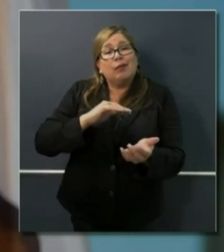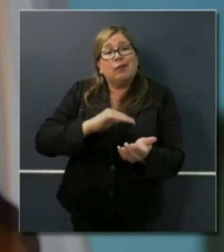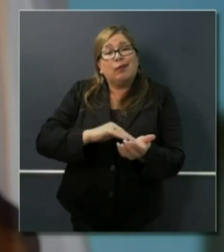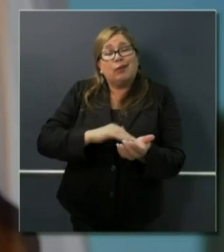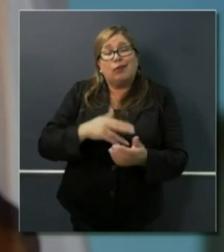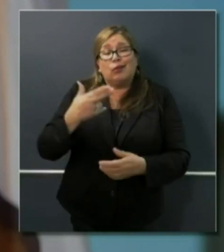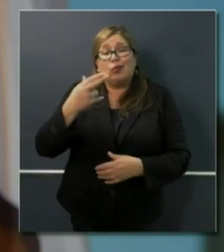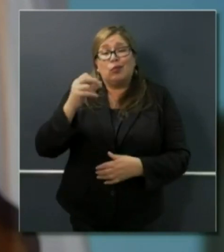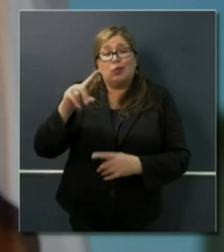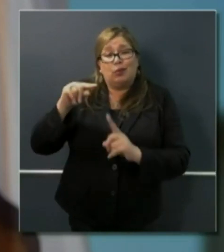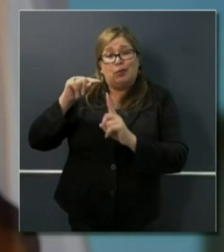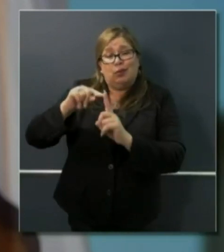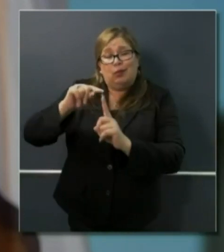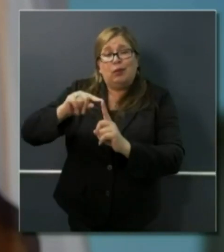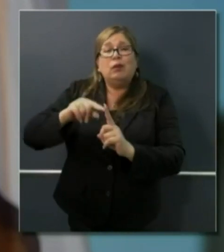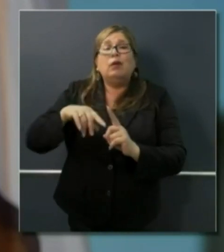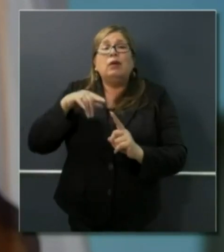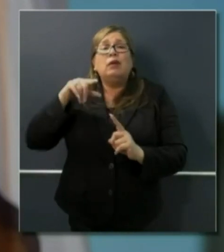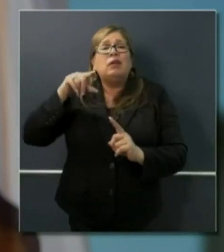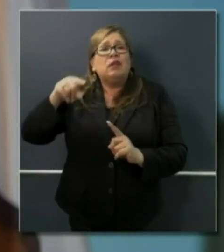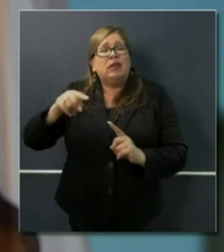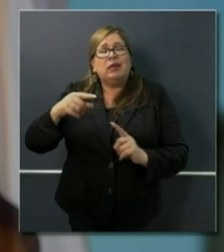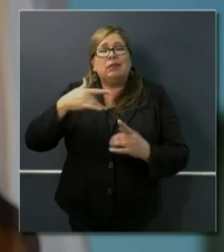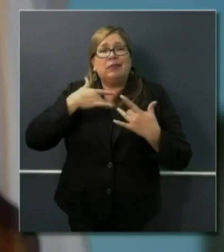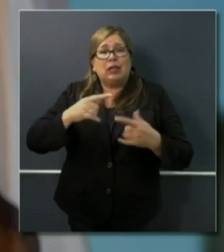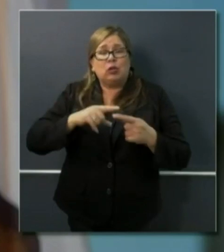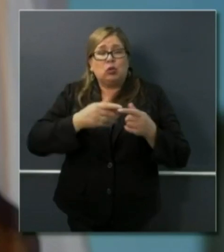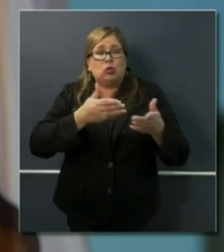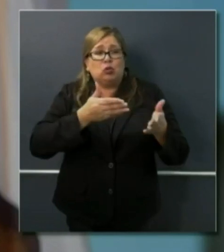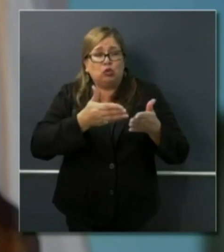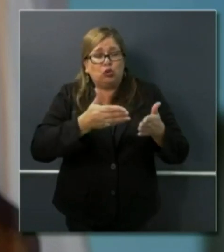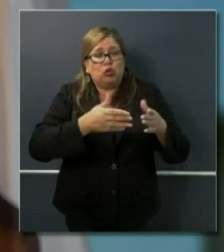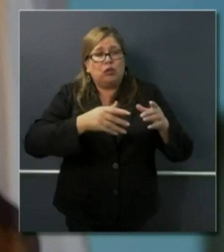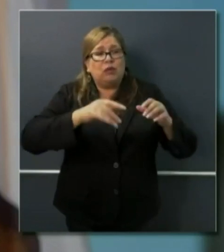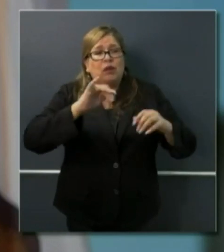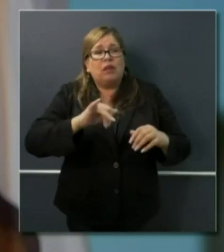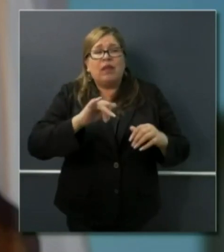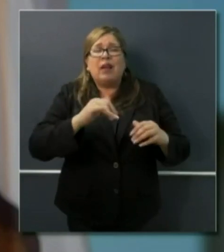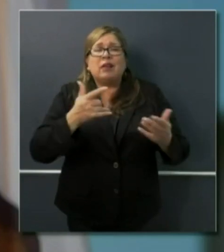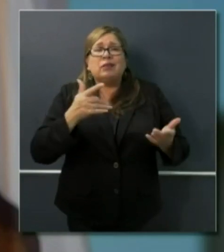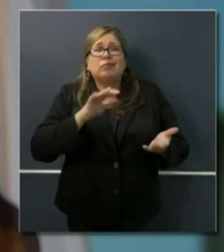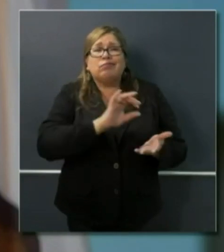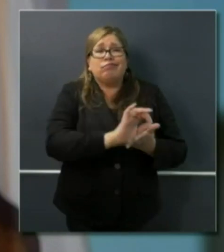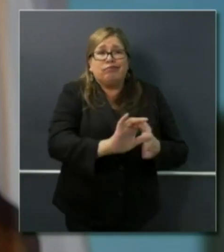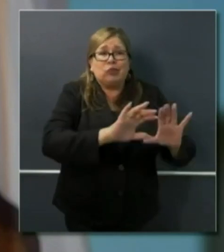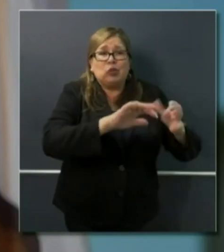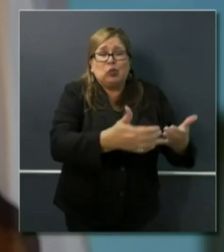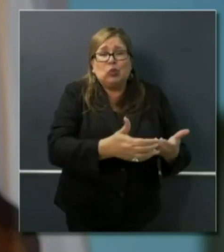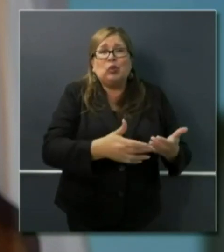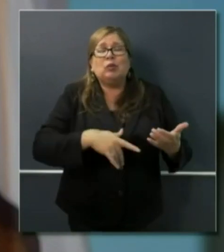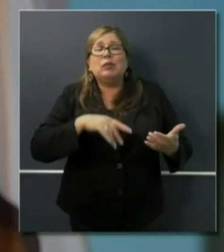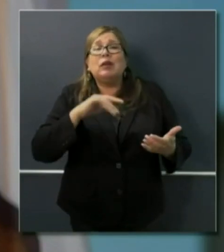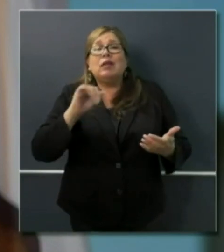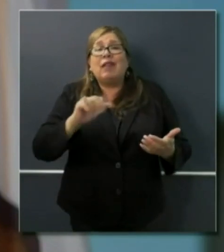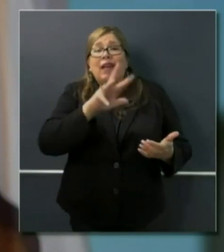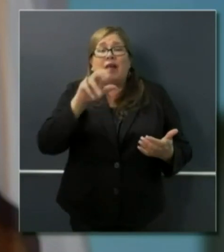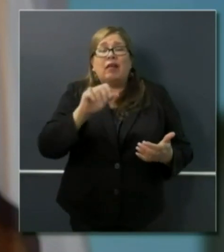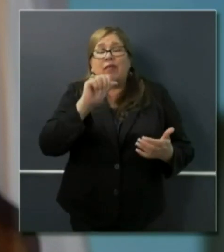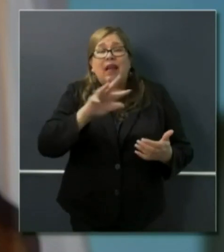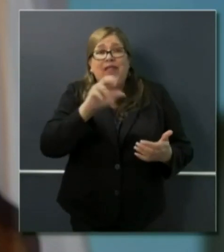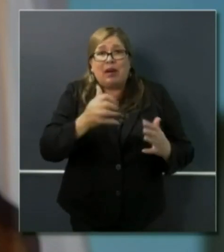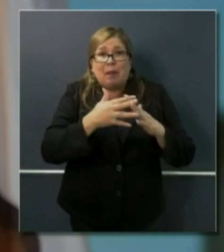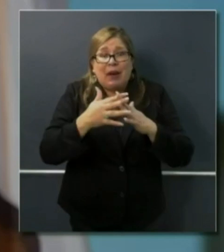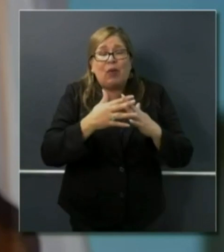mostly African Americans at risk for many of the conditions we know that contribute to the high mortality rate for